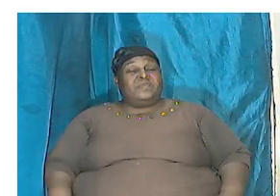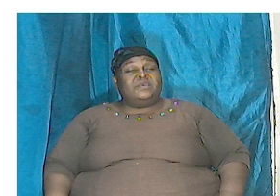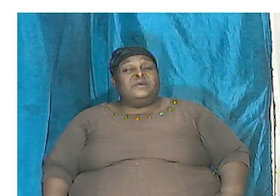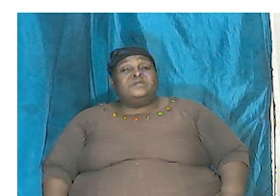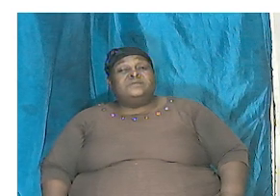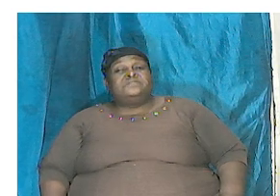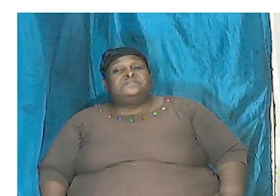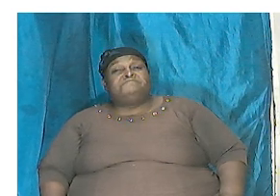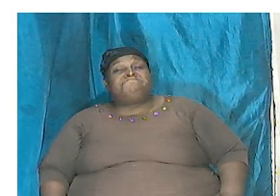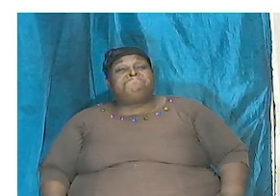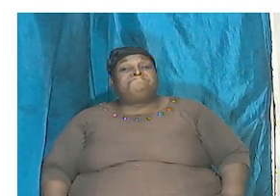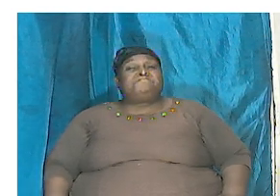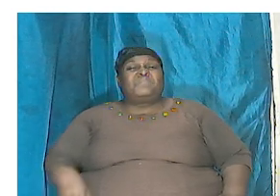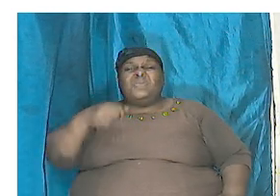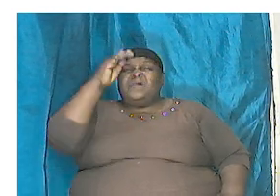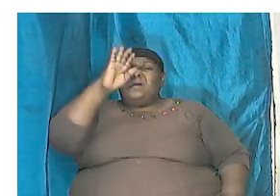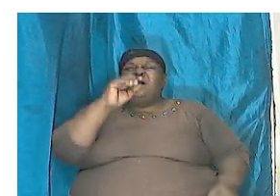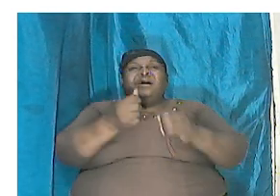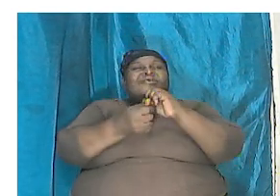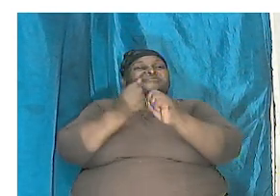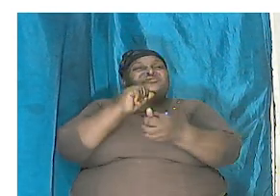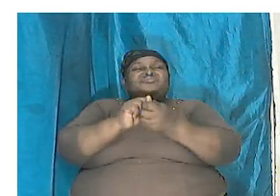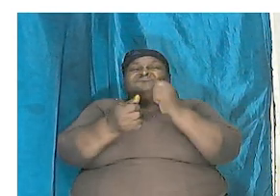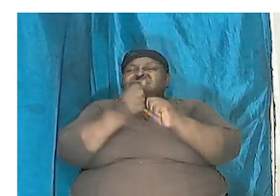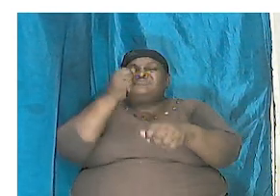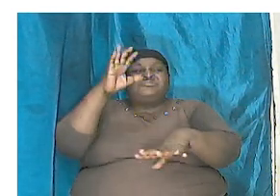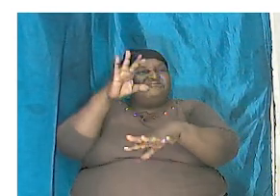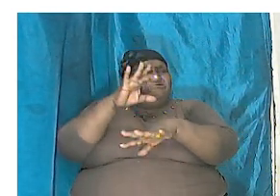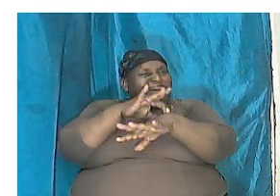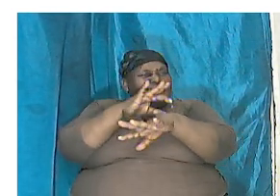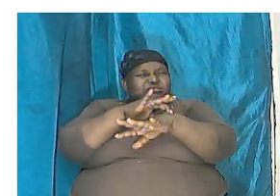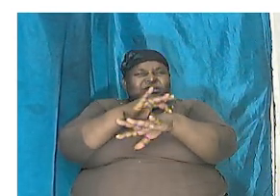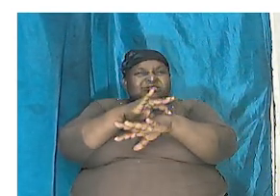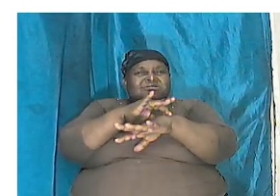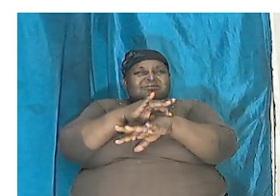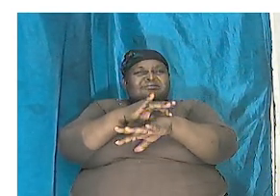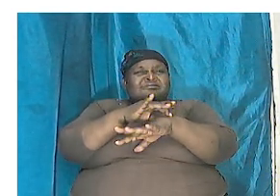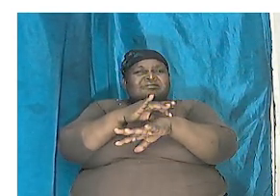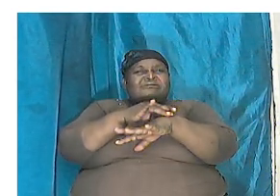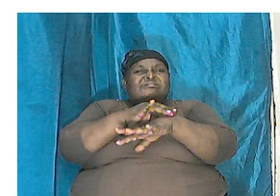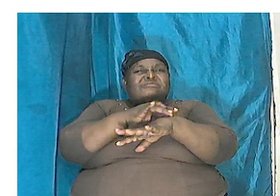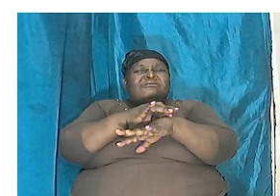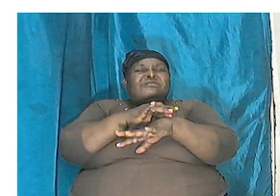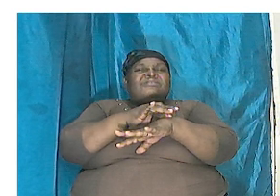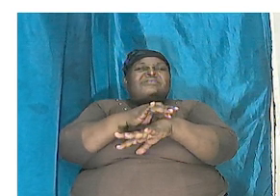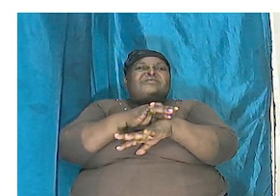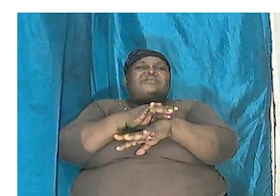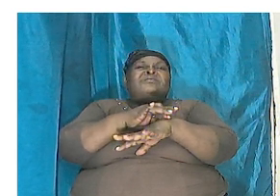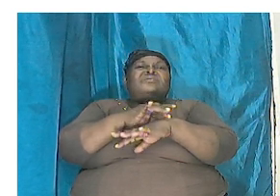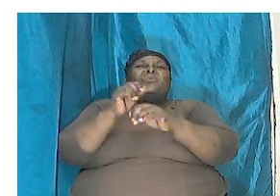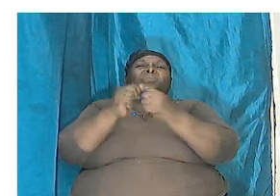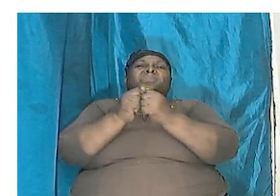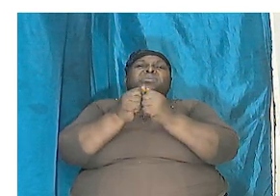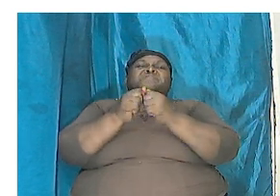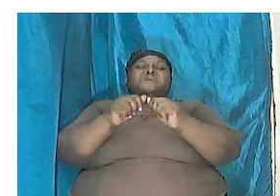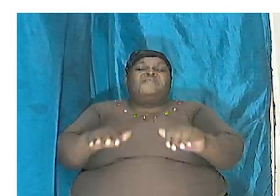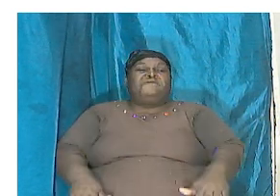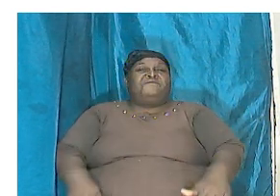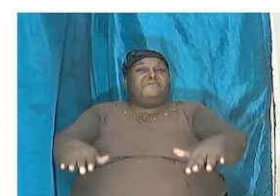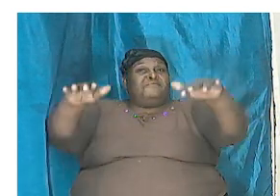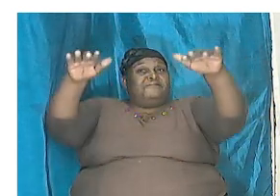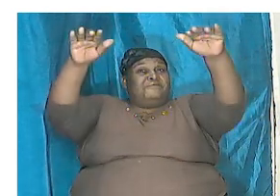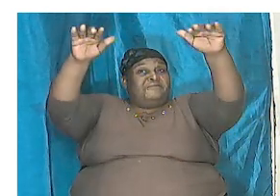God destroyed the entire earth God destroyed the entire earth with a flood